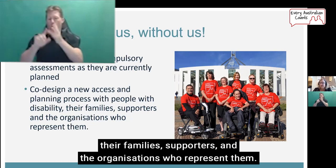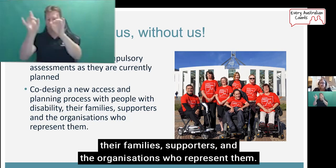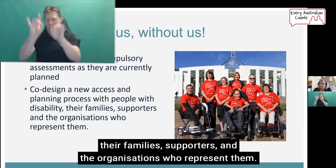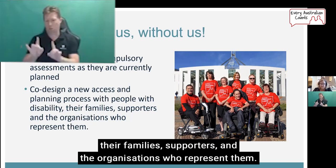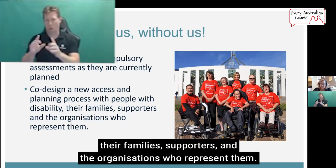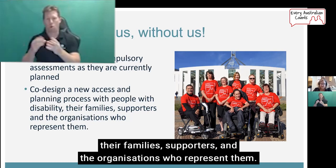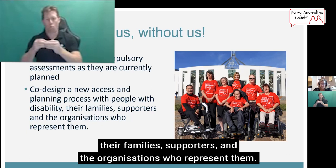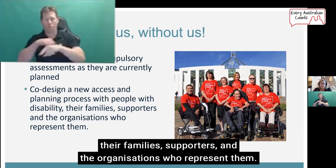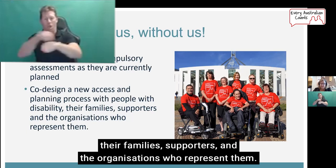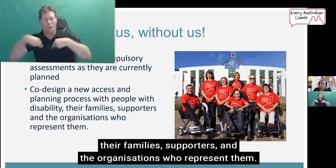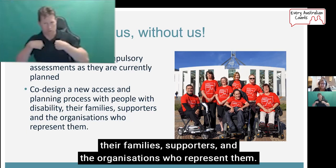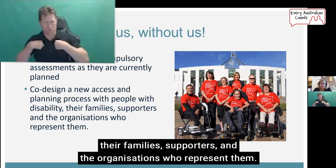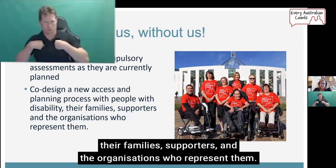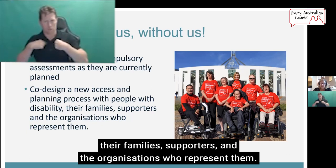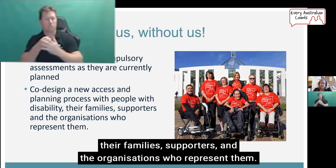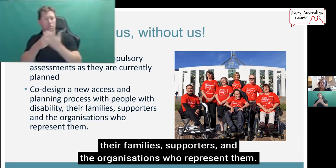organisations who represent them.